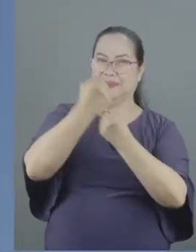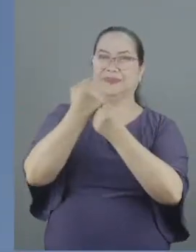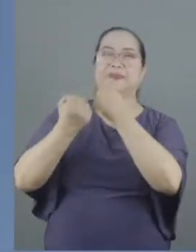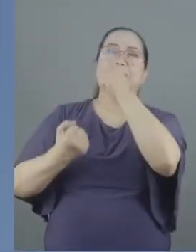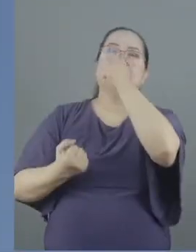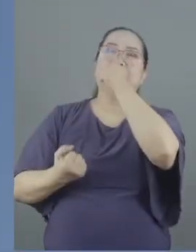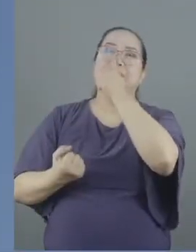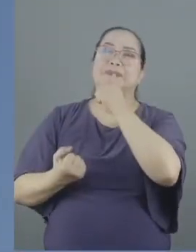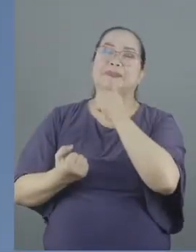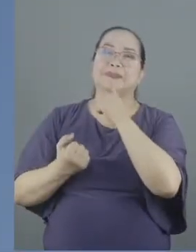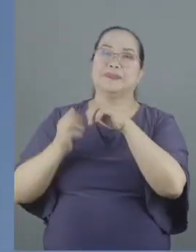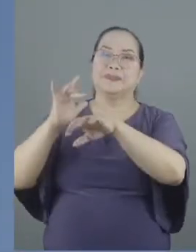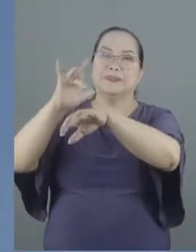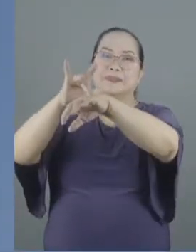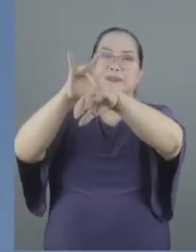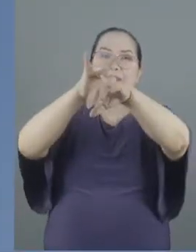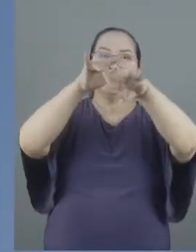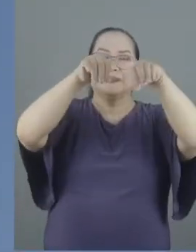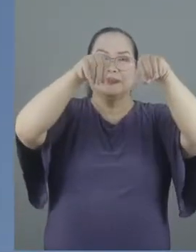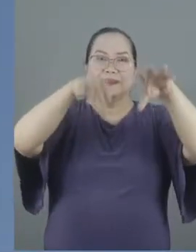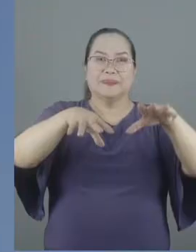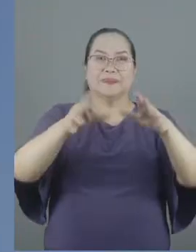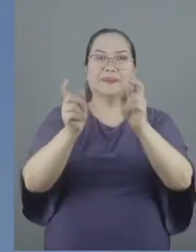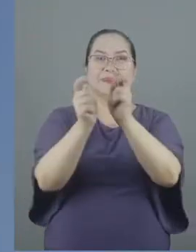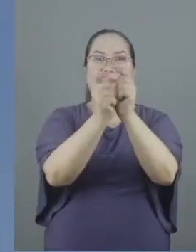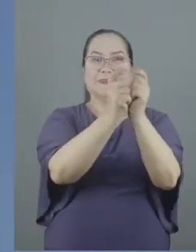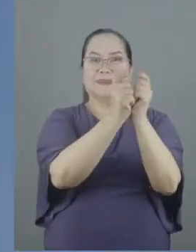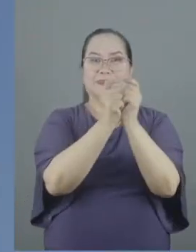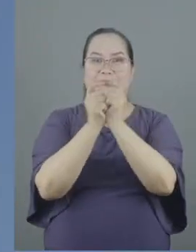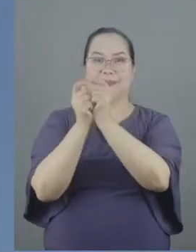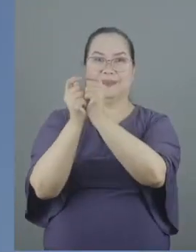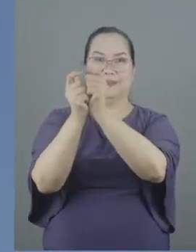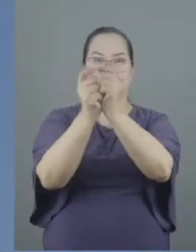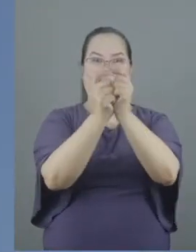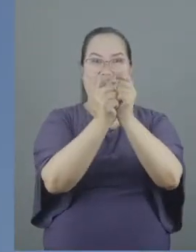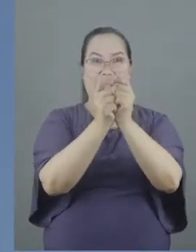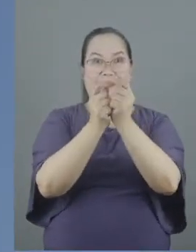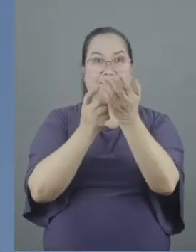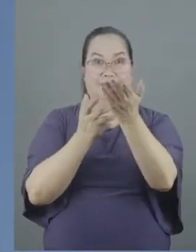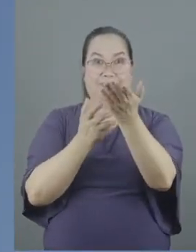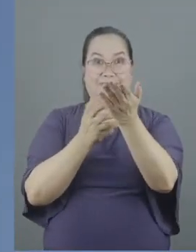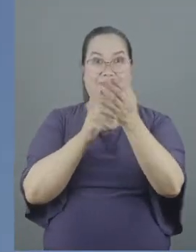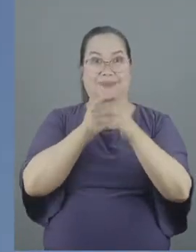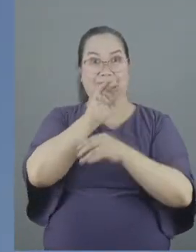reaching out to the lost together. Aren't we tired of all these arguments?